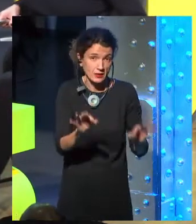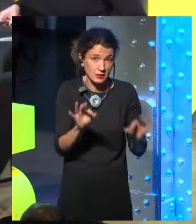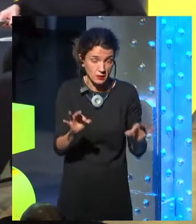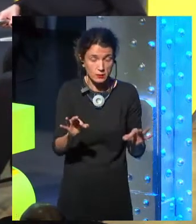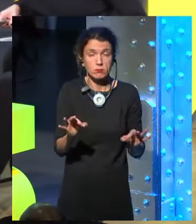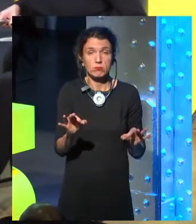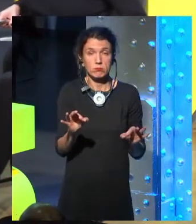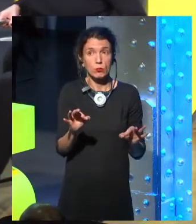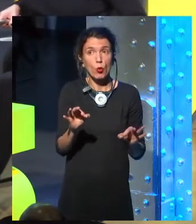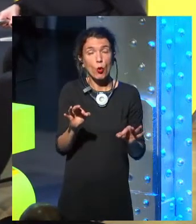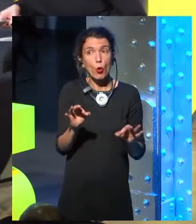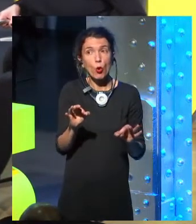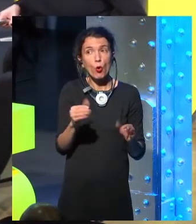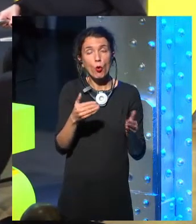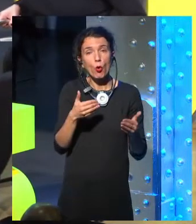right now.